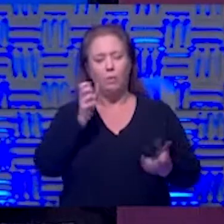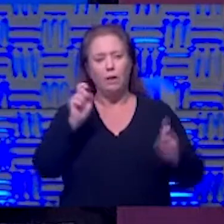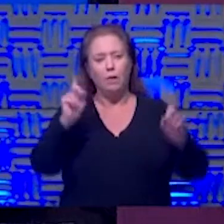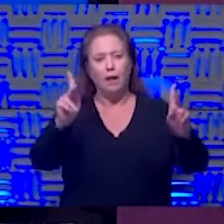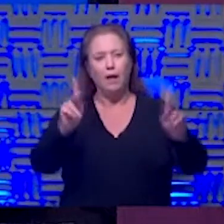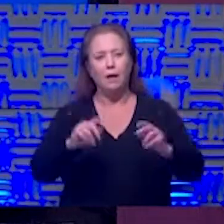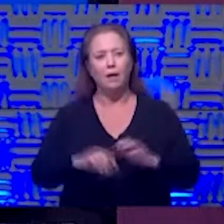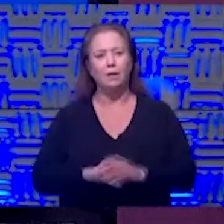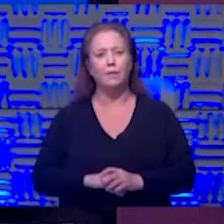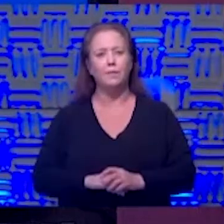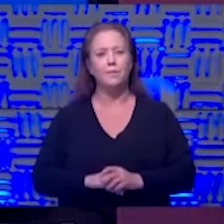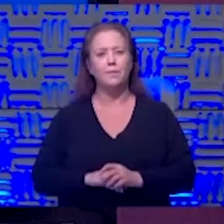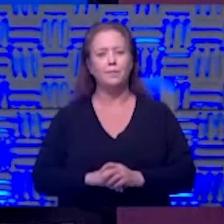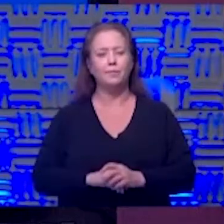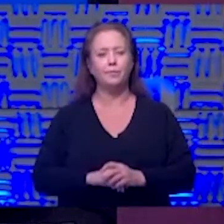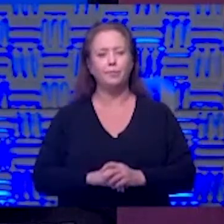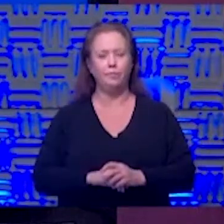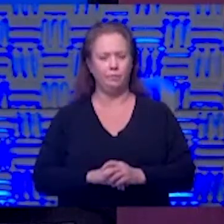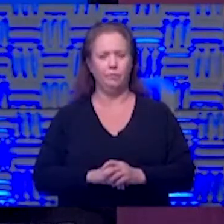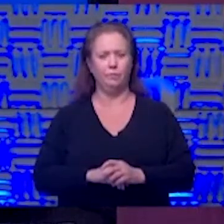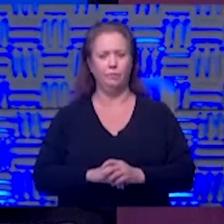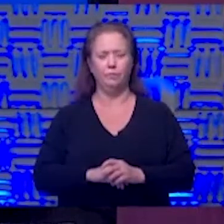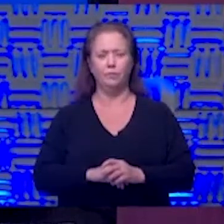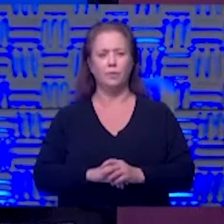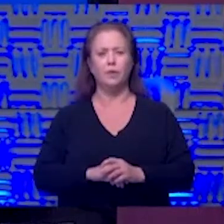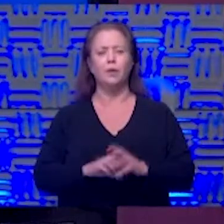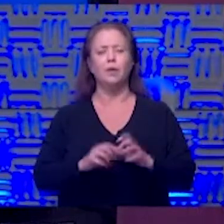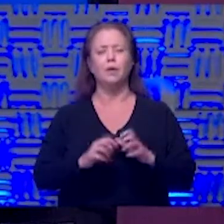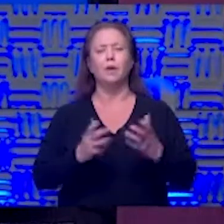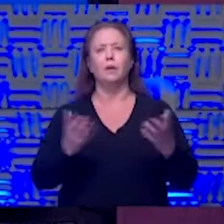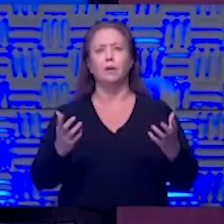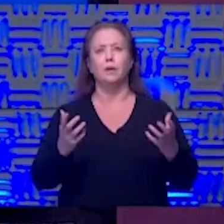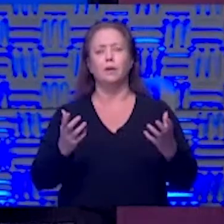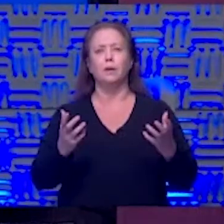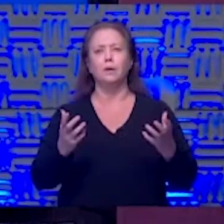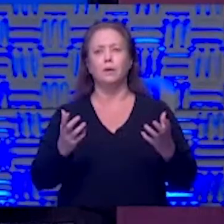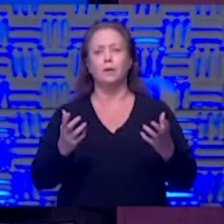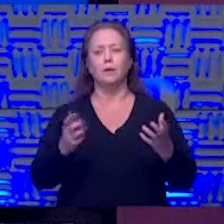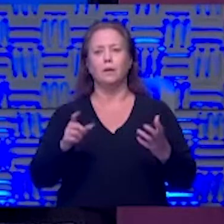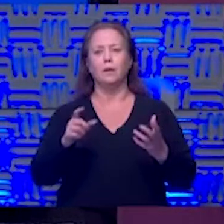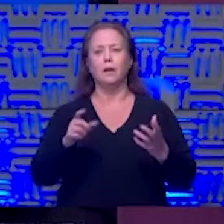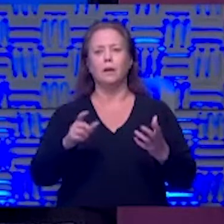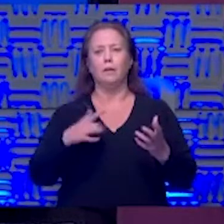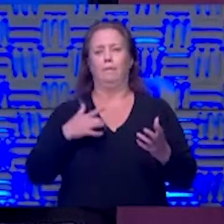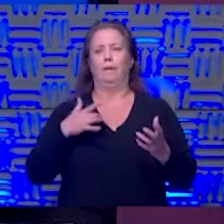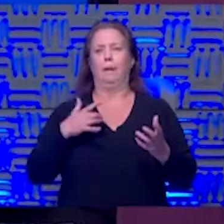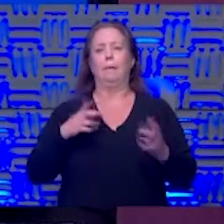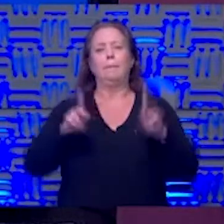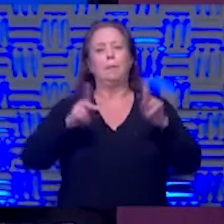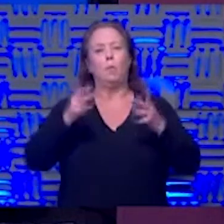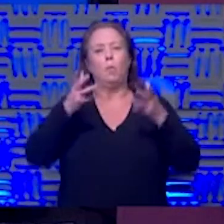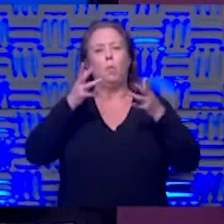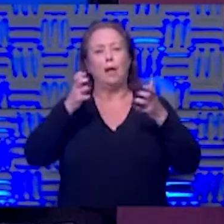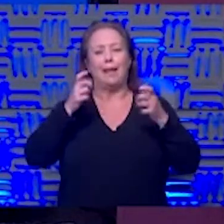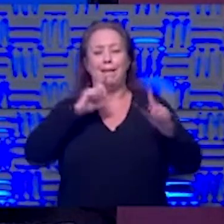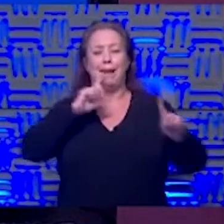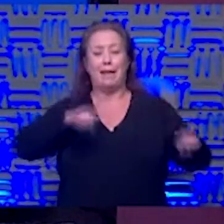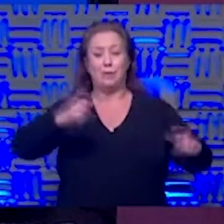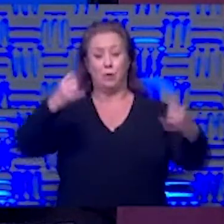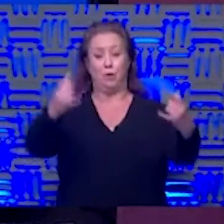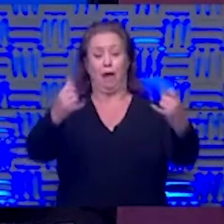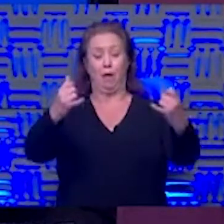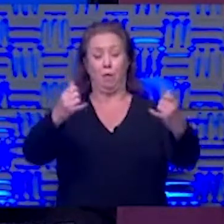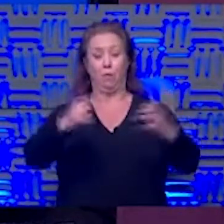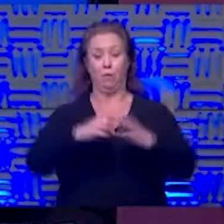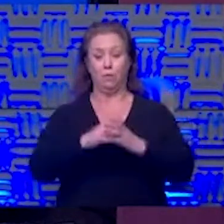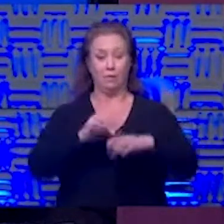there are a lot of there's a lot of sense though that i have to have an immediate answer do i send